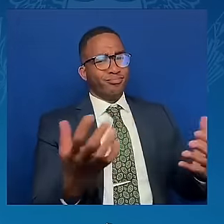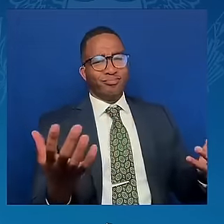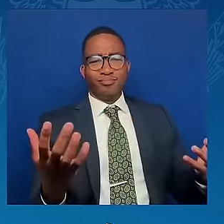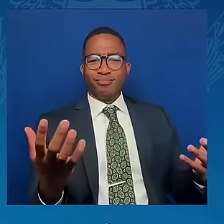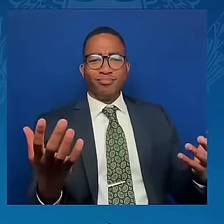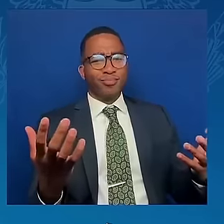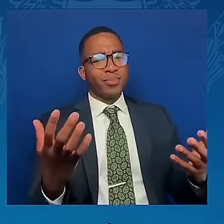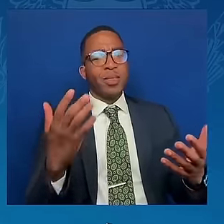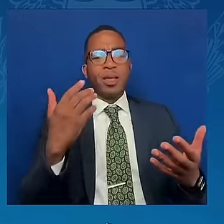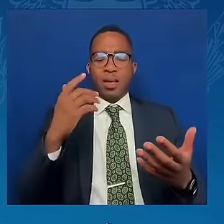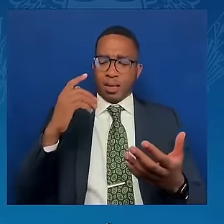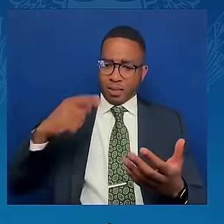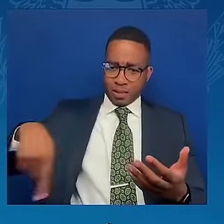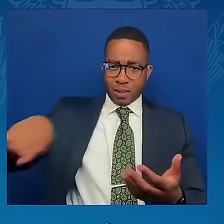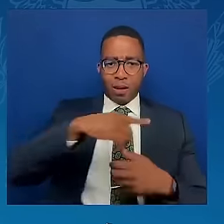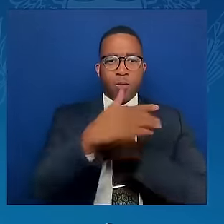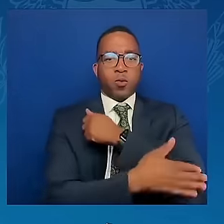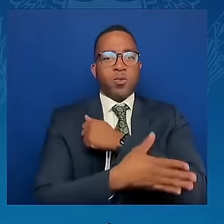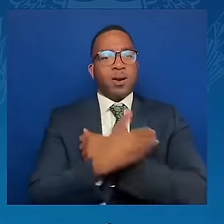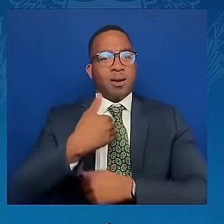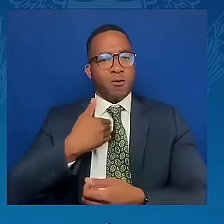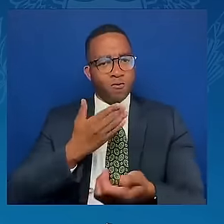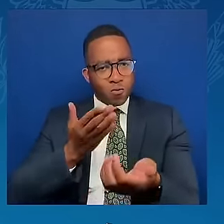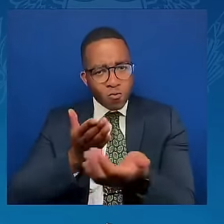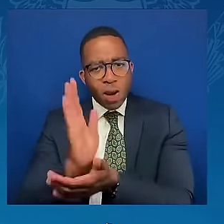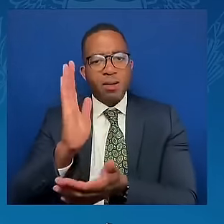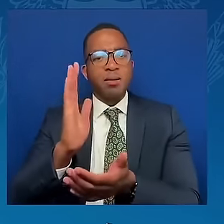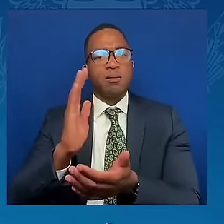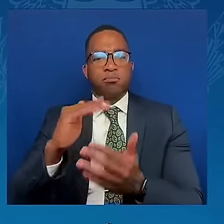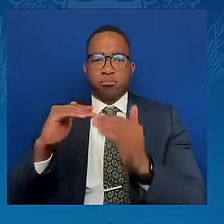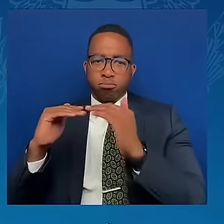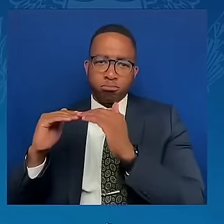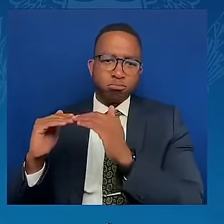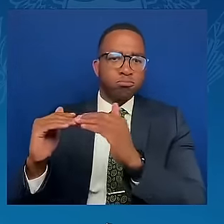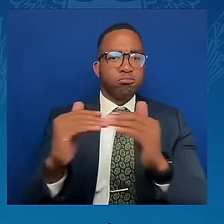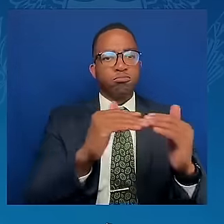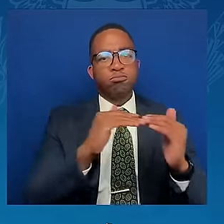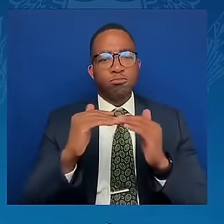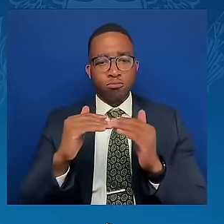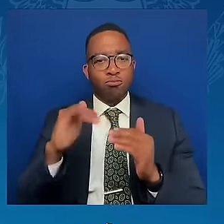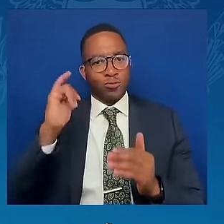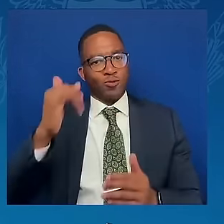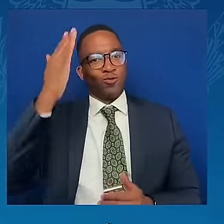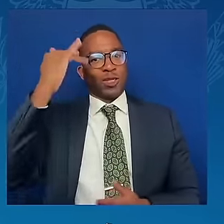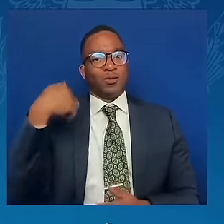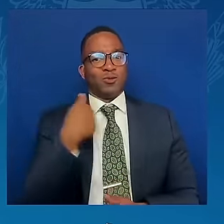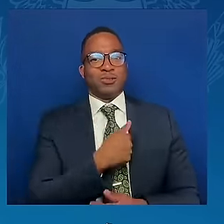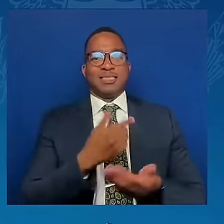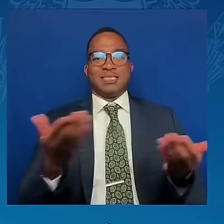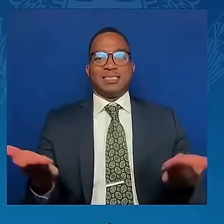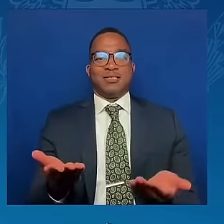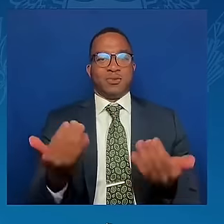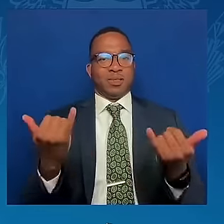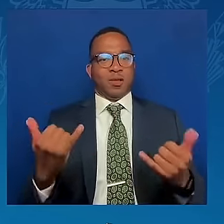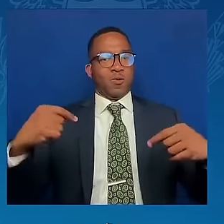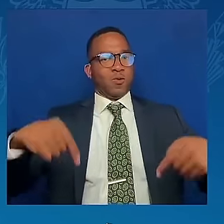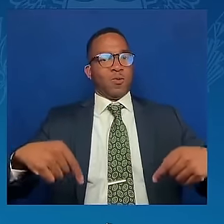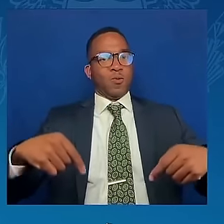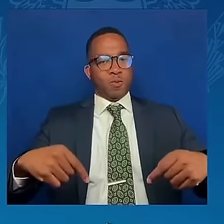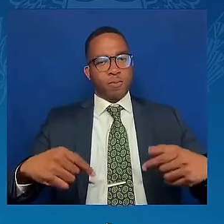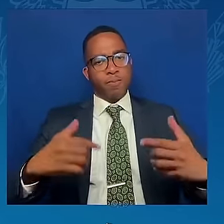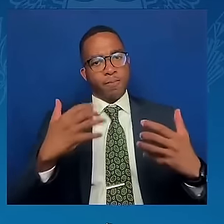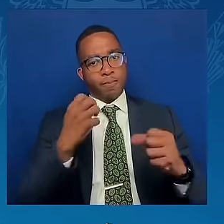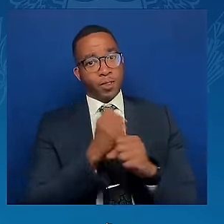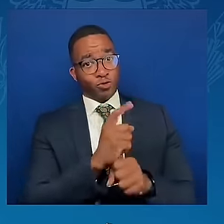And this is why we're here today. We're here today to help bring an end to a brutal and unjust